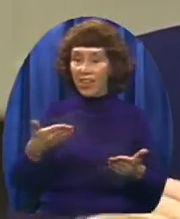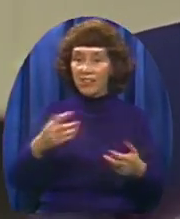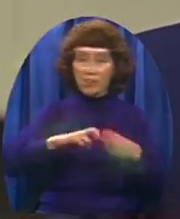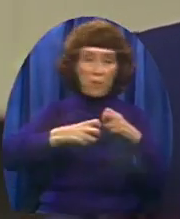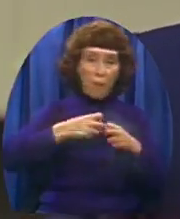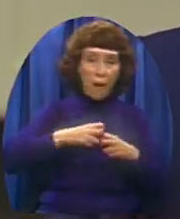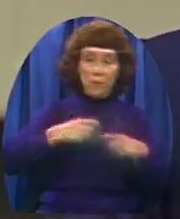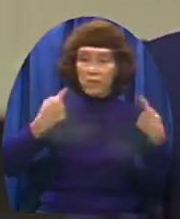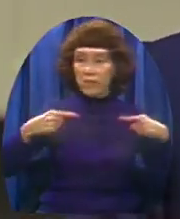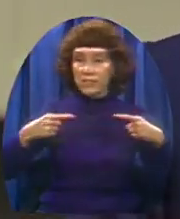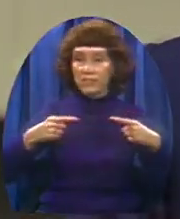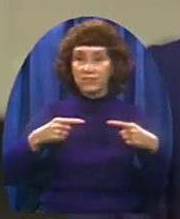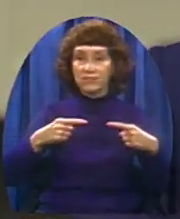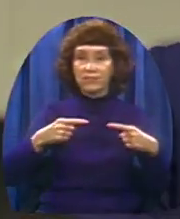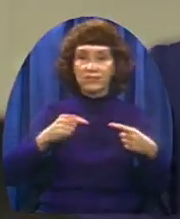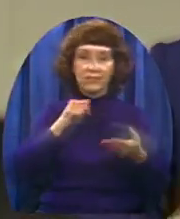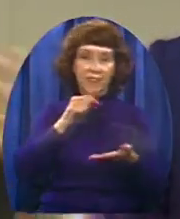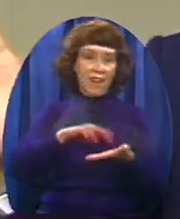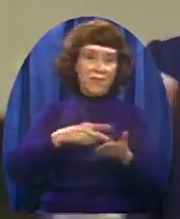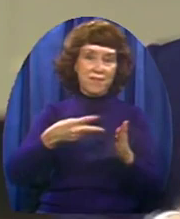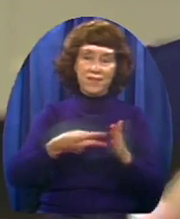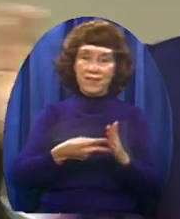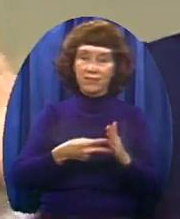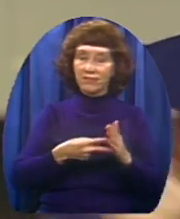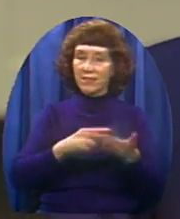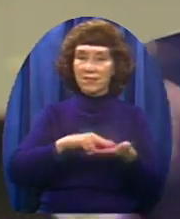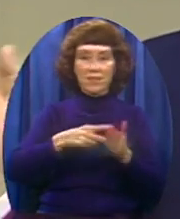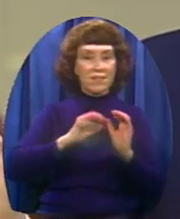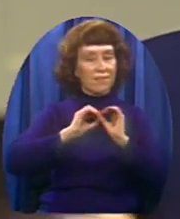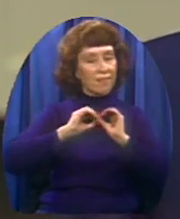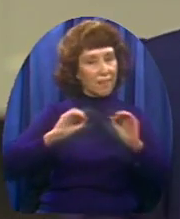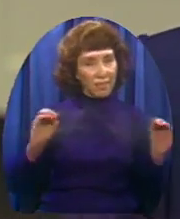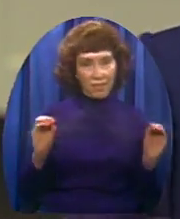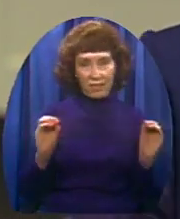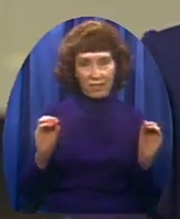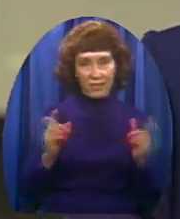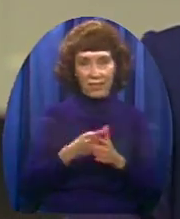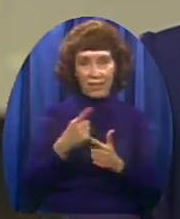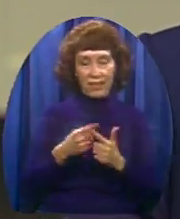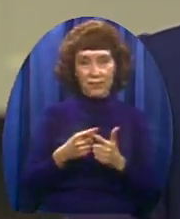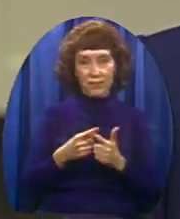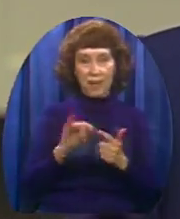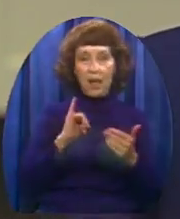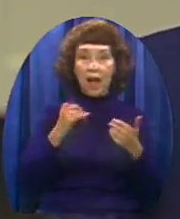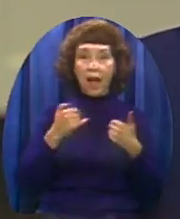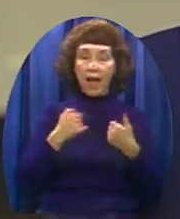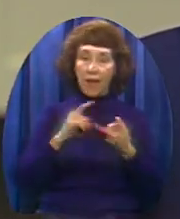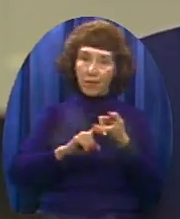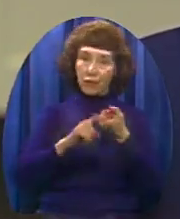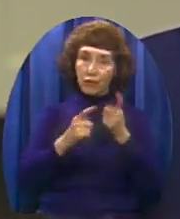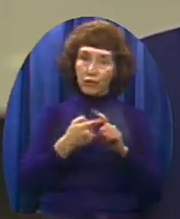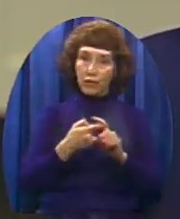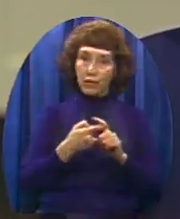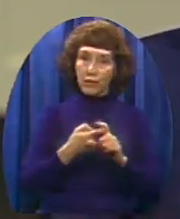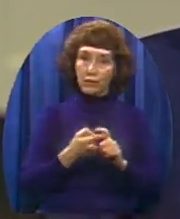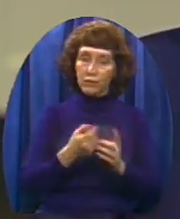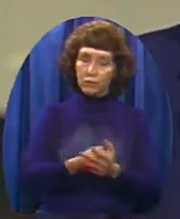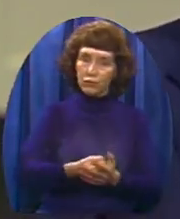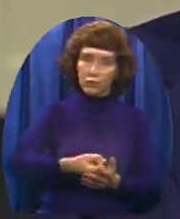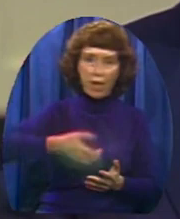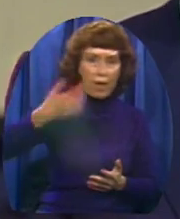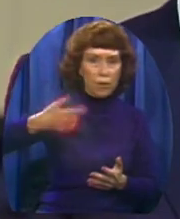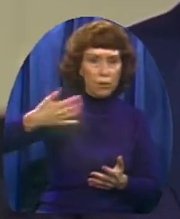I have a friend of mine Who's worth scores of millions of dollars He has an incurable disease And a very short time to live